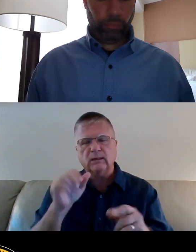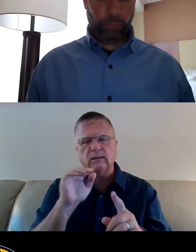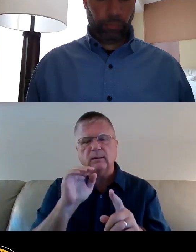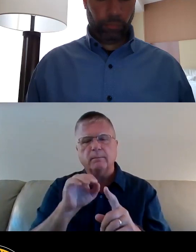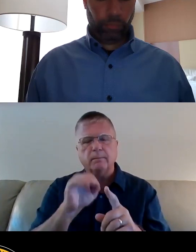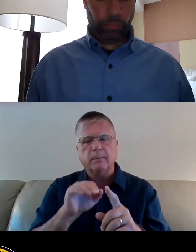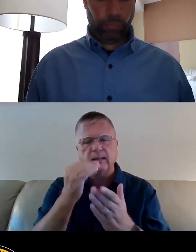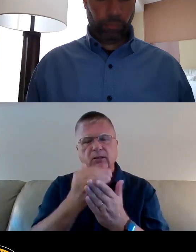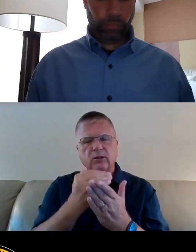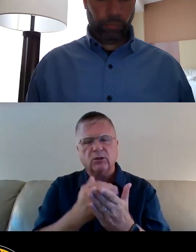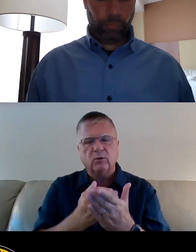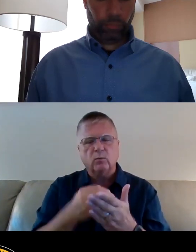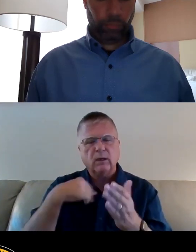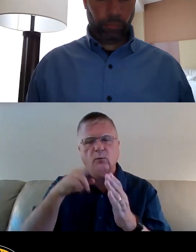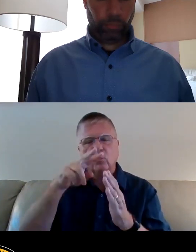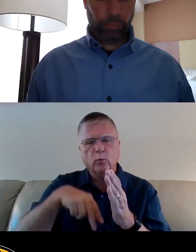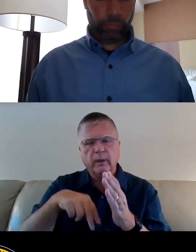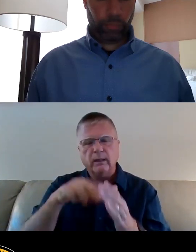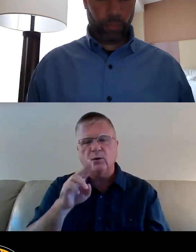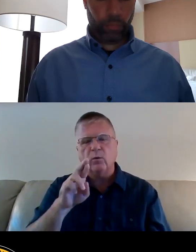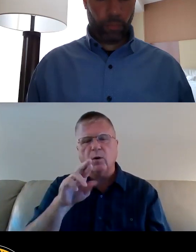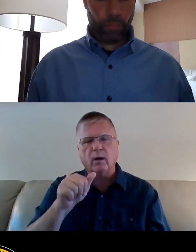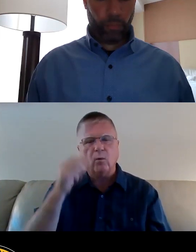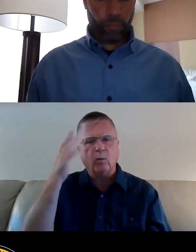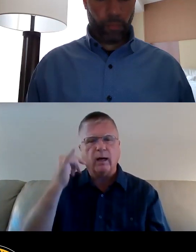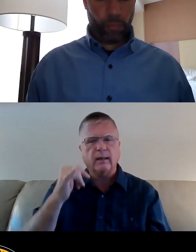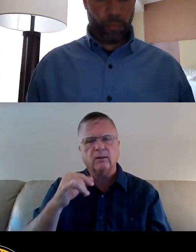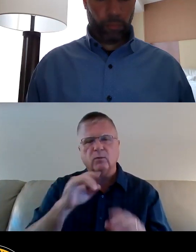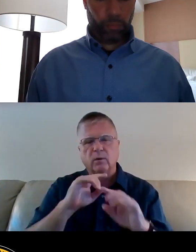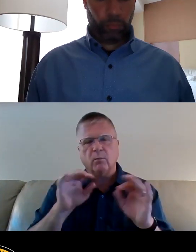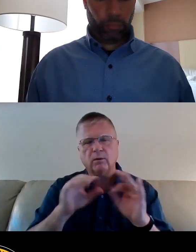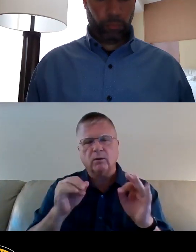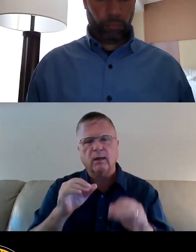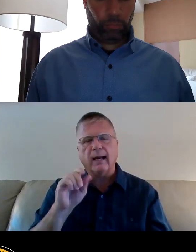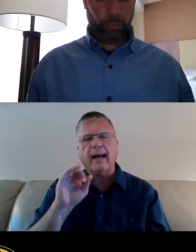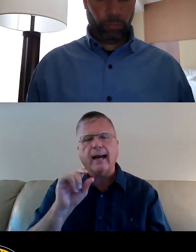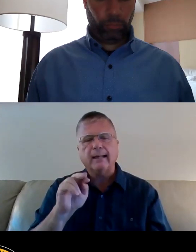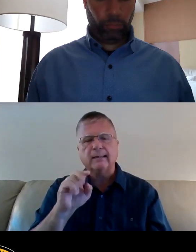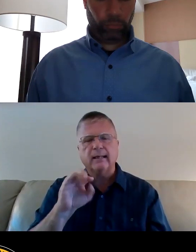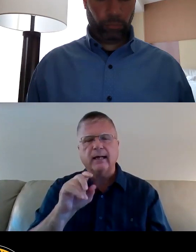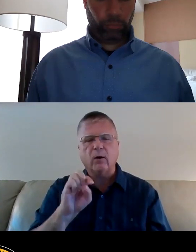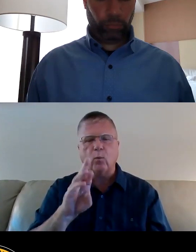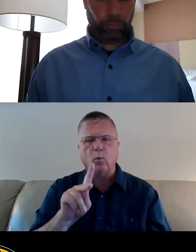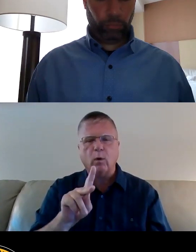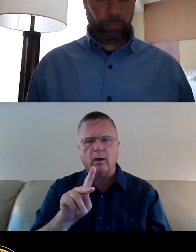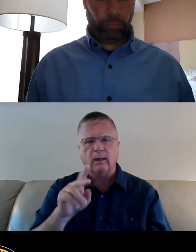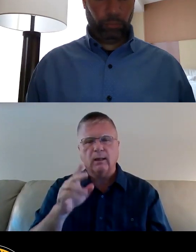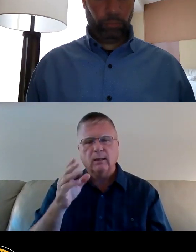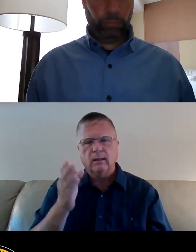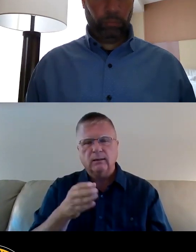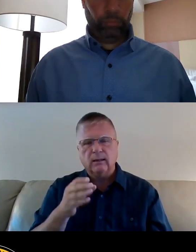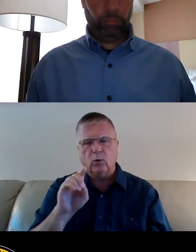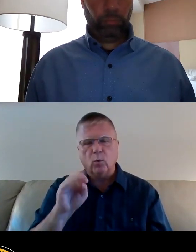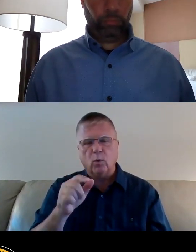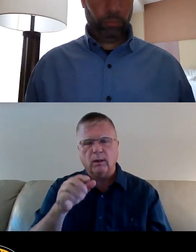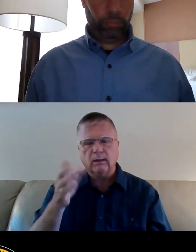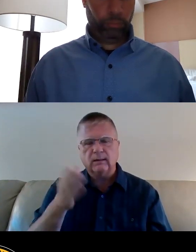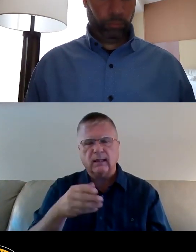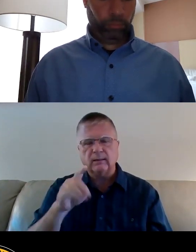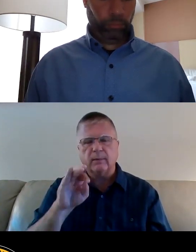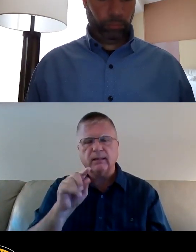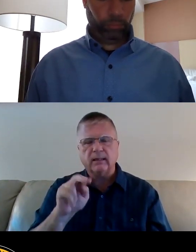the URL since my remarks are short, actionnetwork.org slash petitions slash our